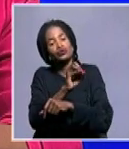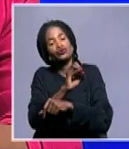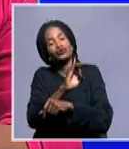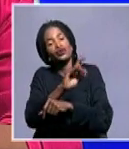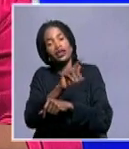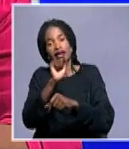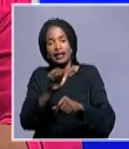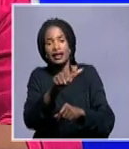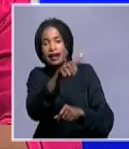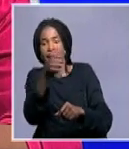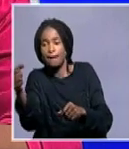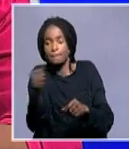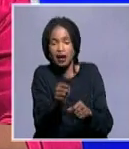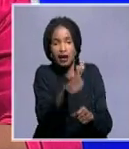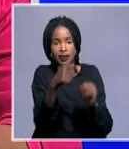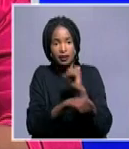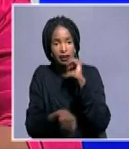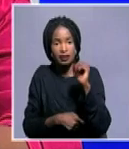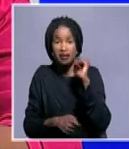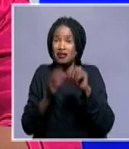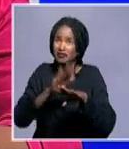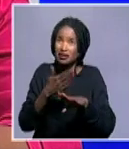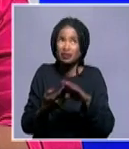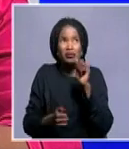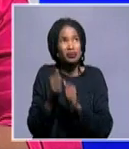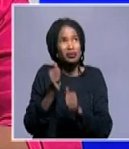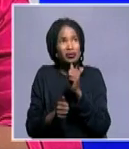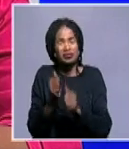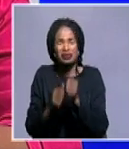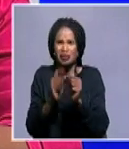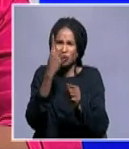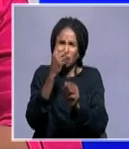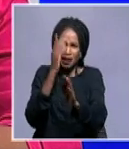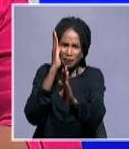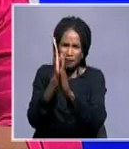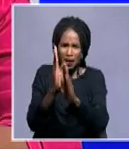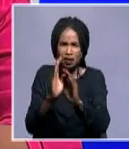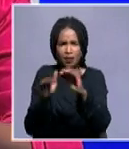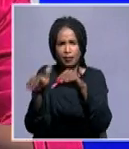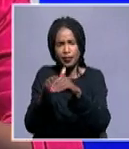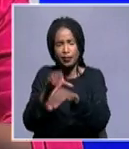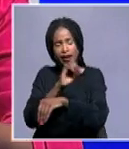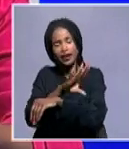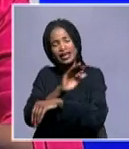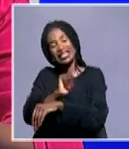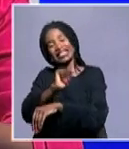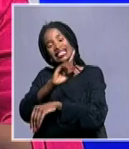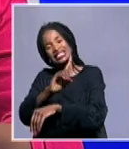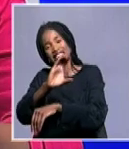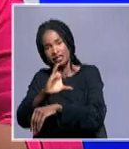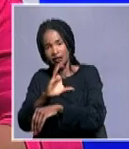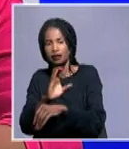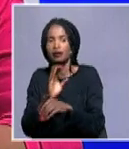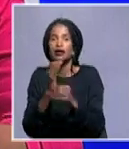Let's say we are talking about a specific situation concerning a specific SADAC member states. Then it's always useful to